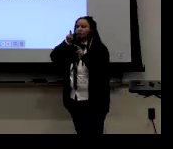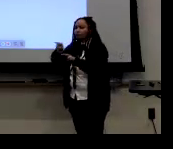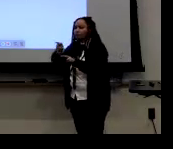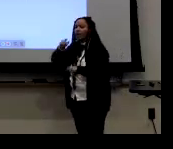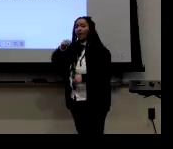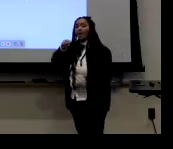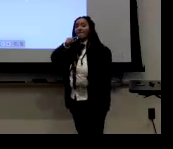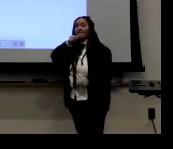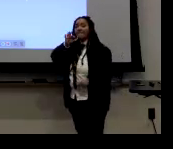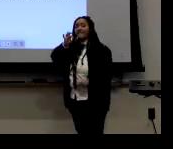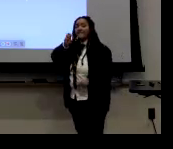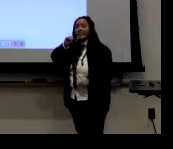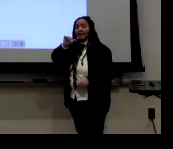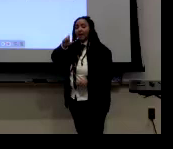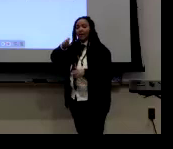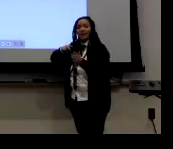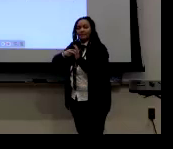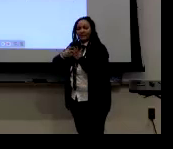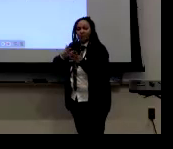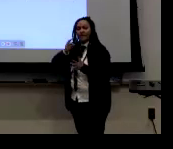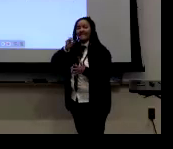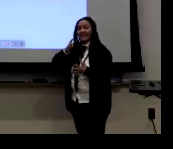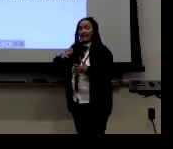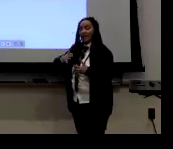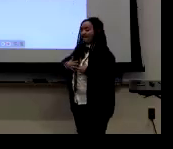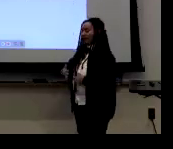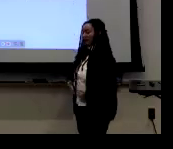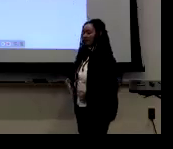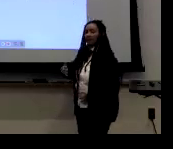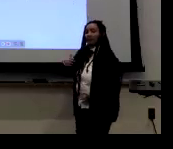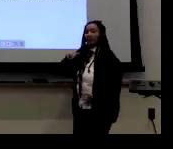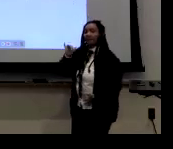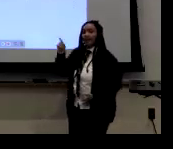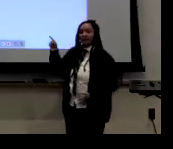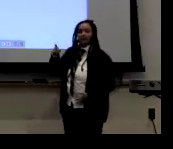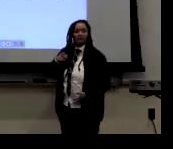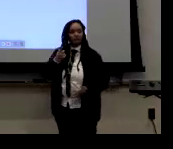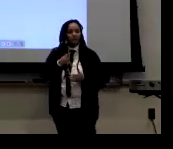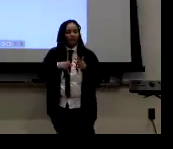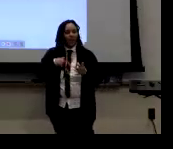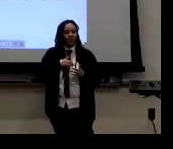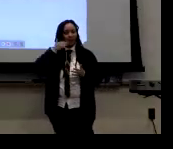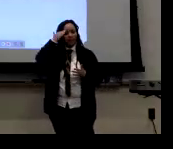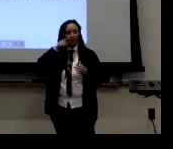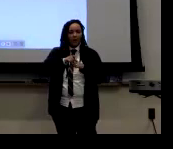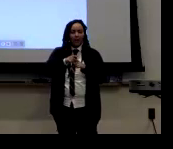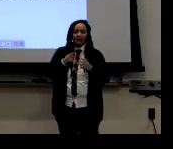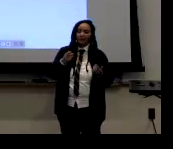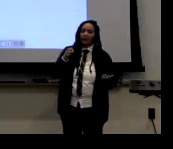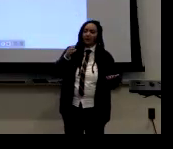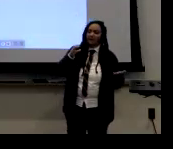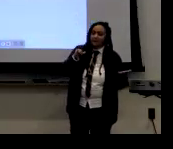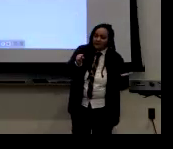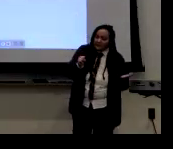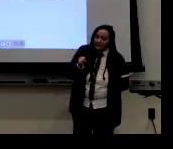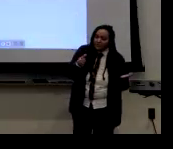So this encourages us to. Look at femininity like the female body. Um, then